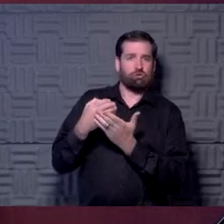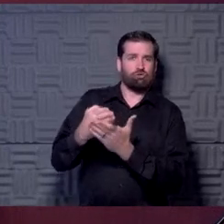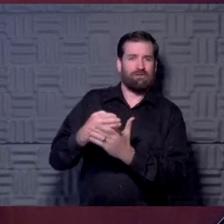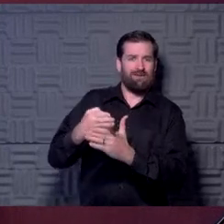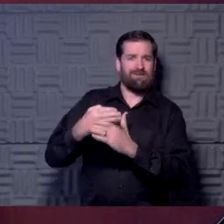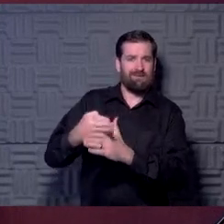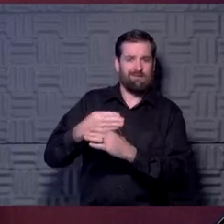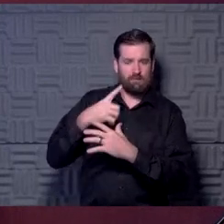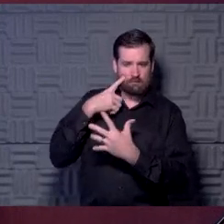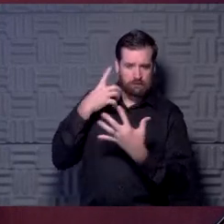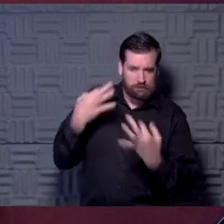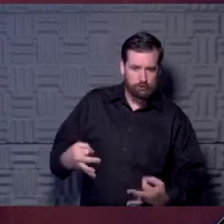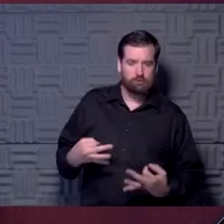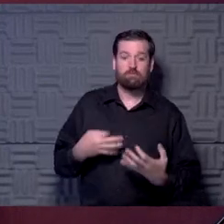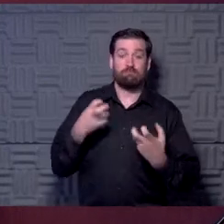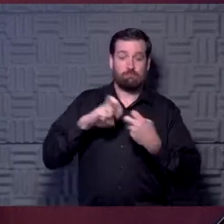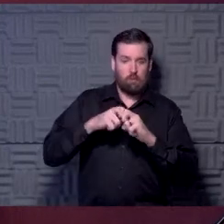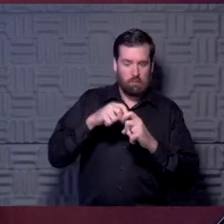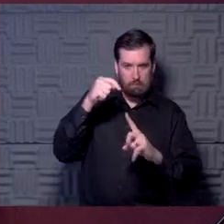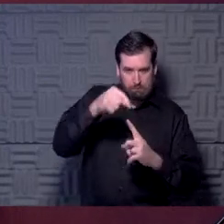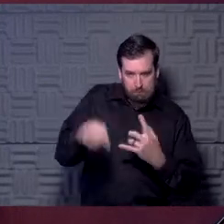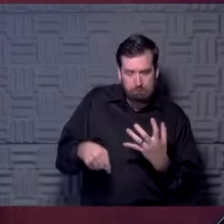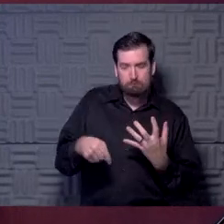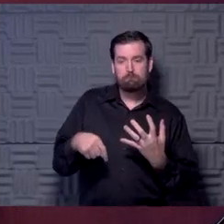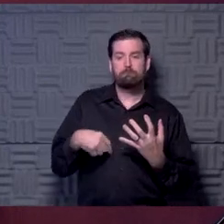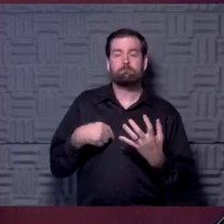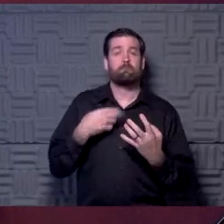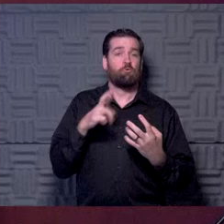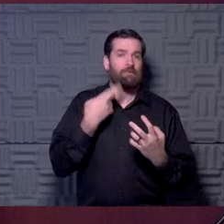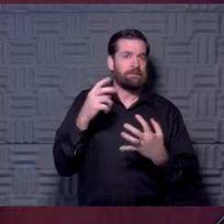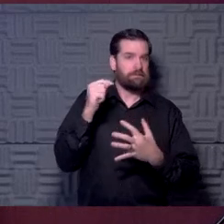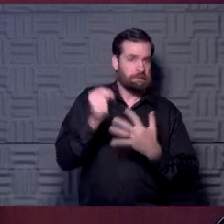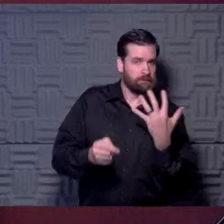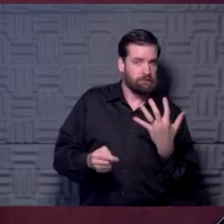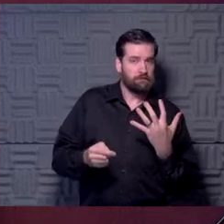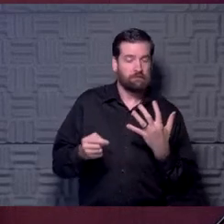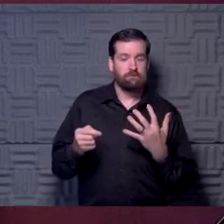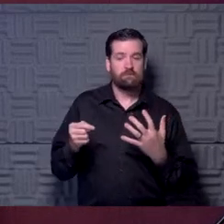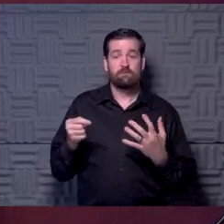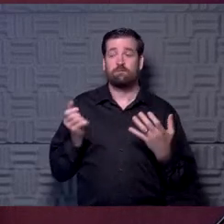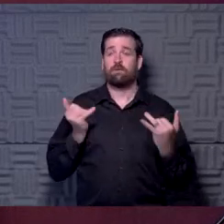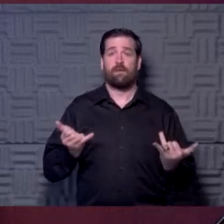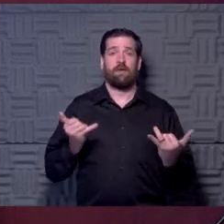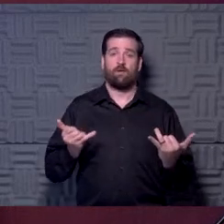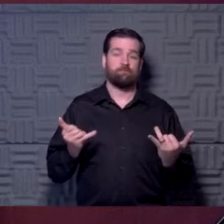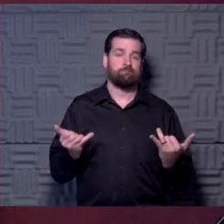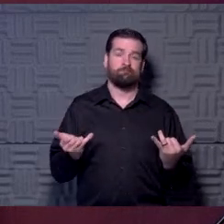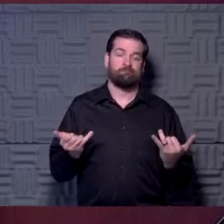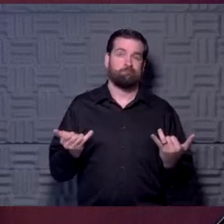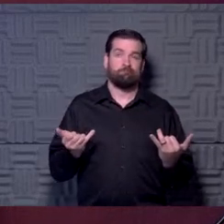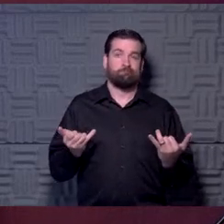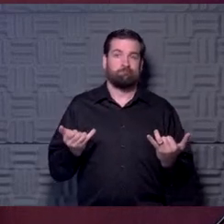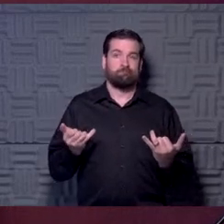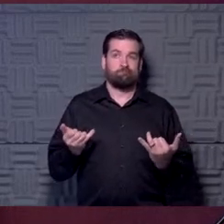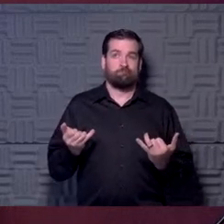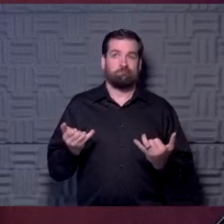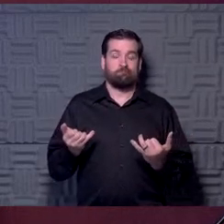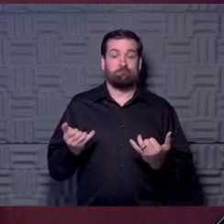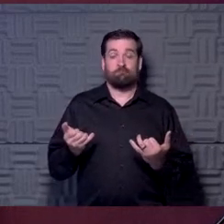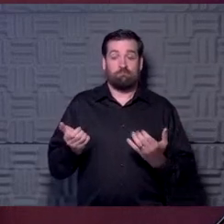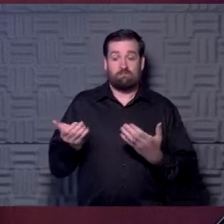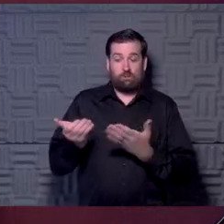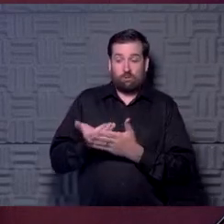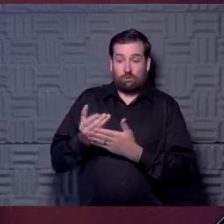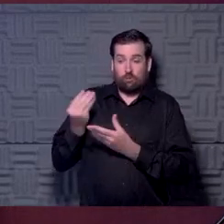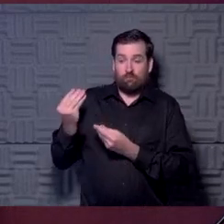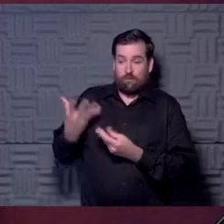discussion. You know, this is the particular problem you have. This is the risks. And at this point, I really can't, other than the emerging data,